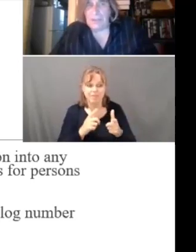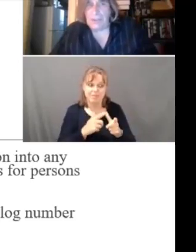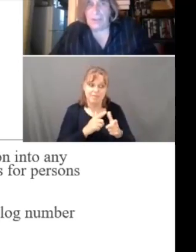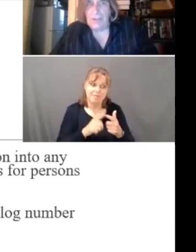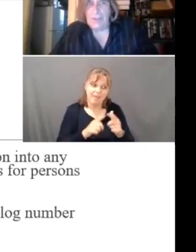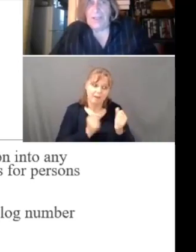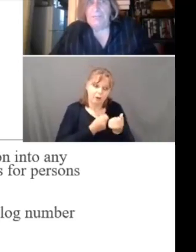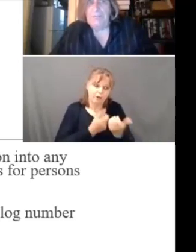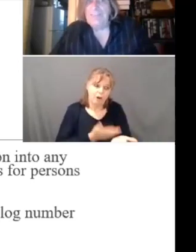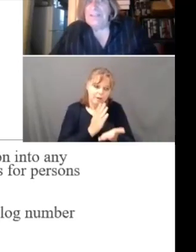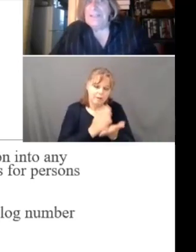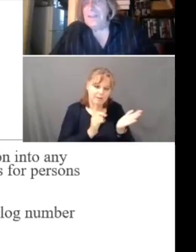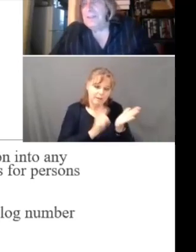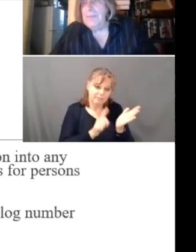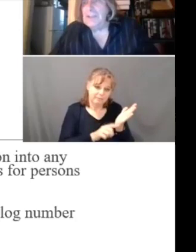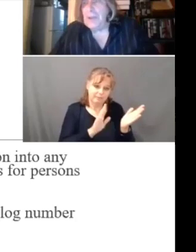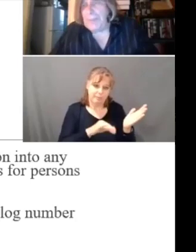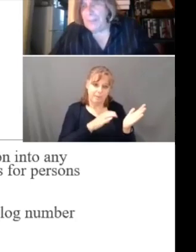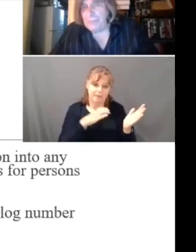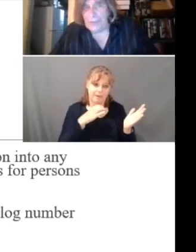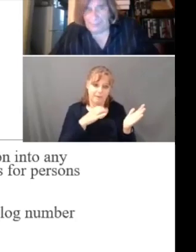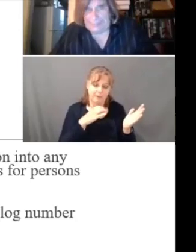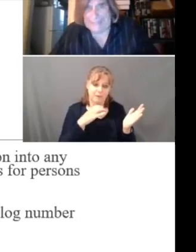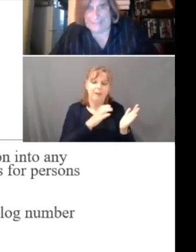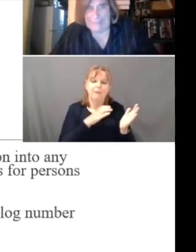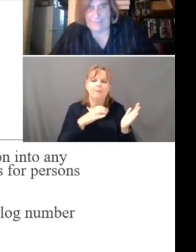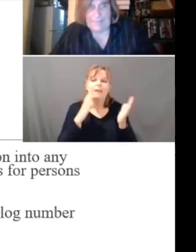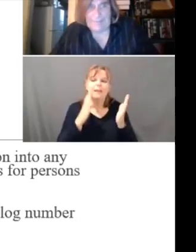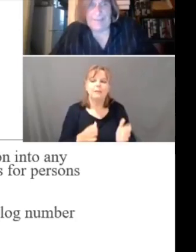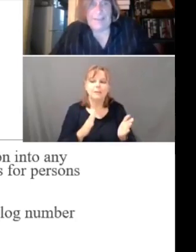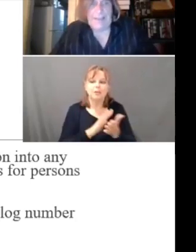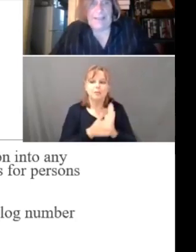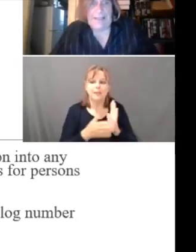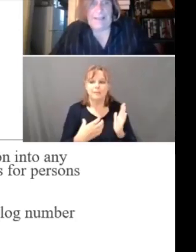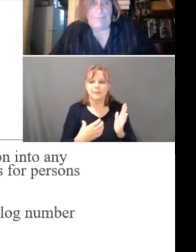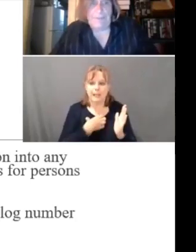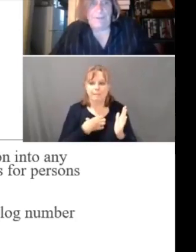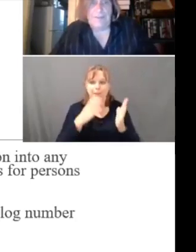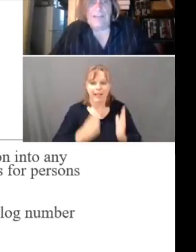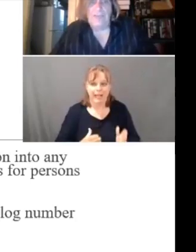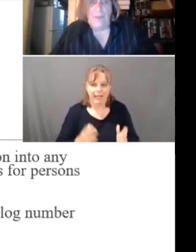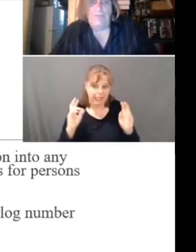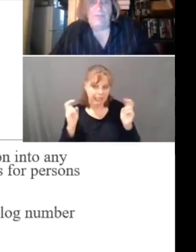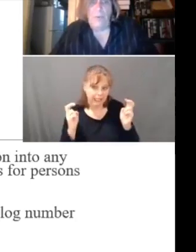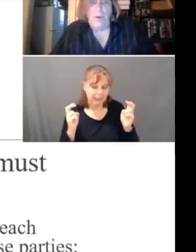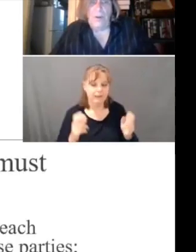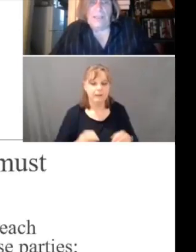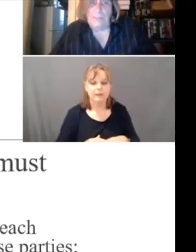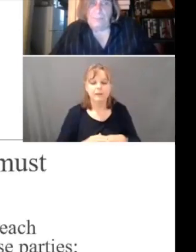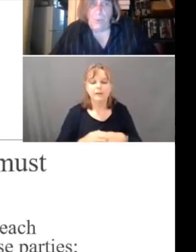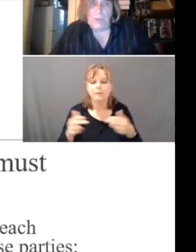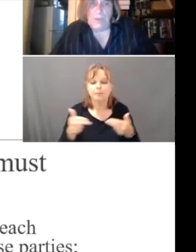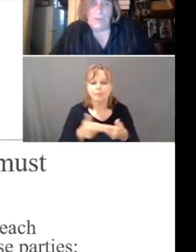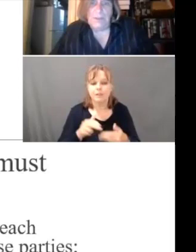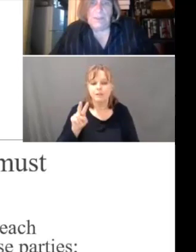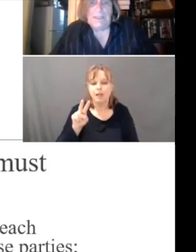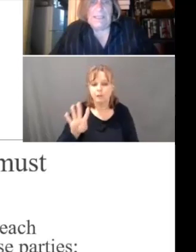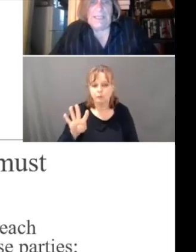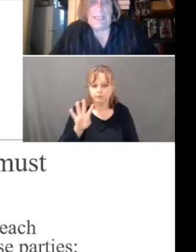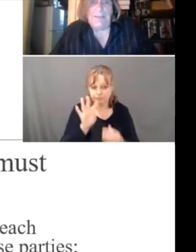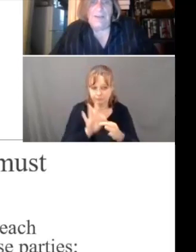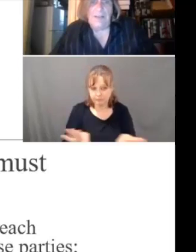the commissioner. It basically, the commissioner becomes the complainant. Slide 24 is important